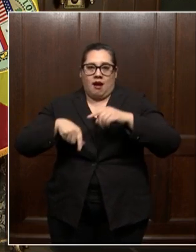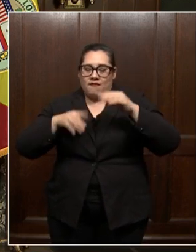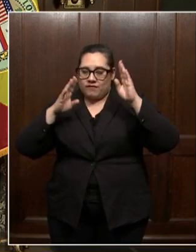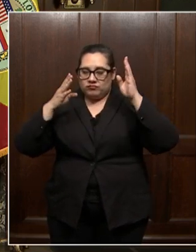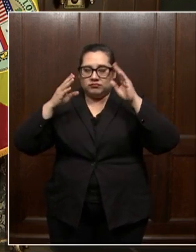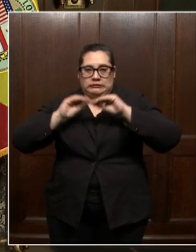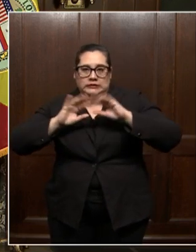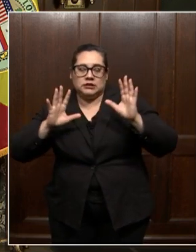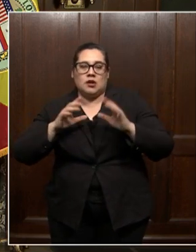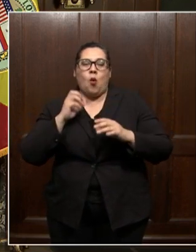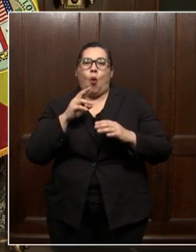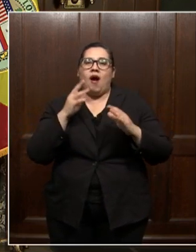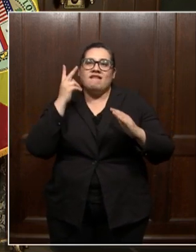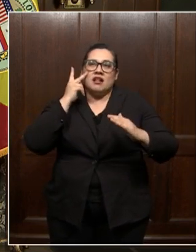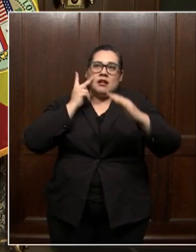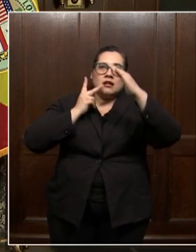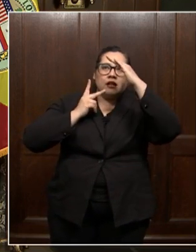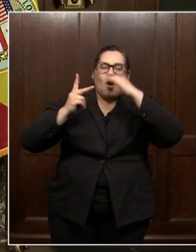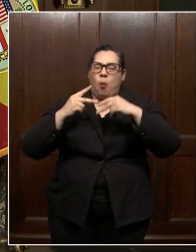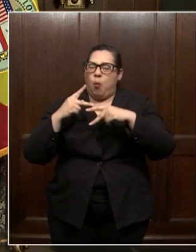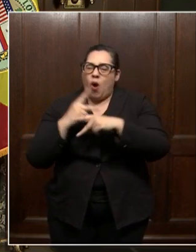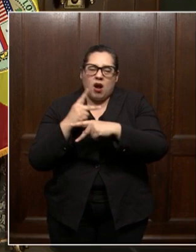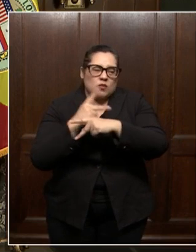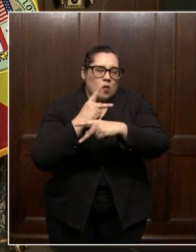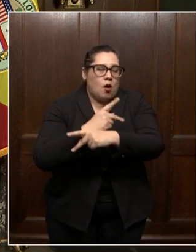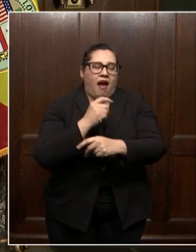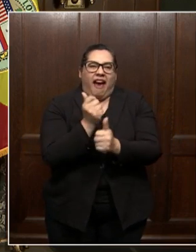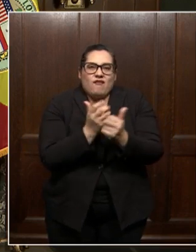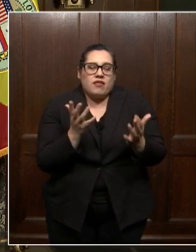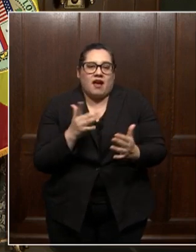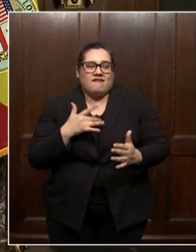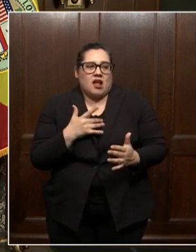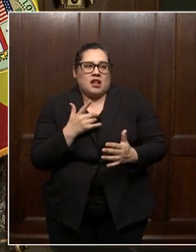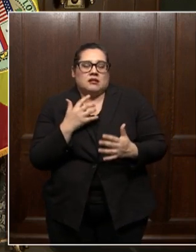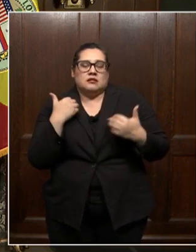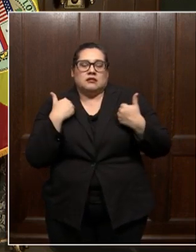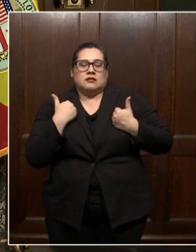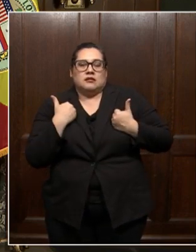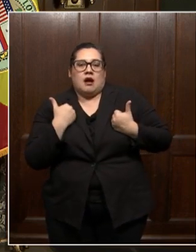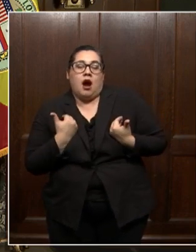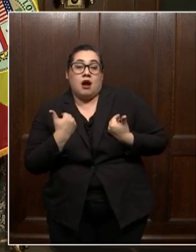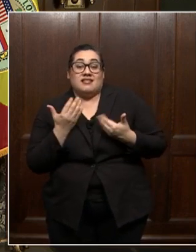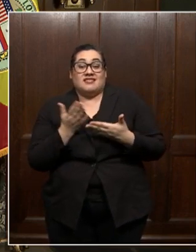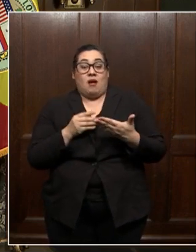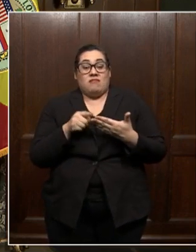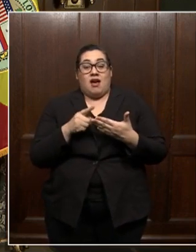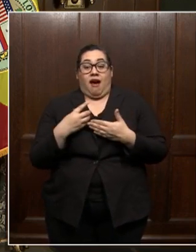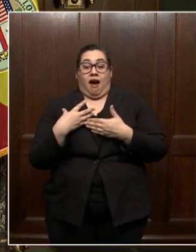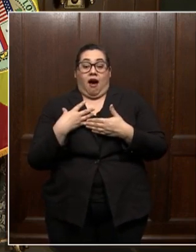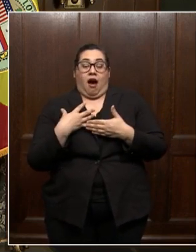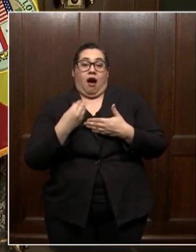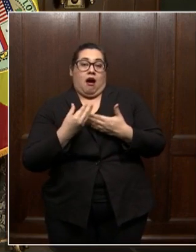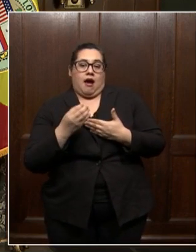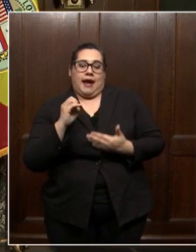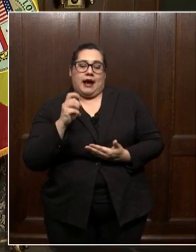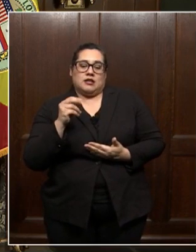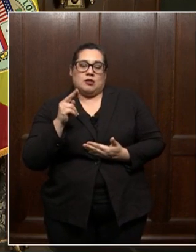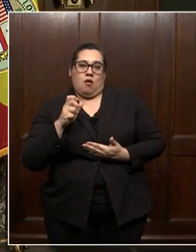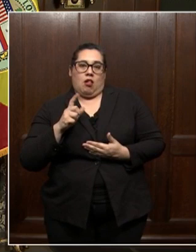anticipating the worst, just the anticipation of everything, and just feeling tired. Some of those external symptoms